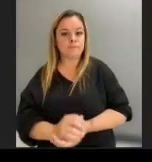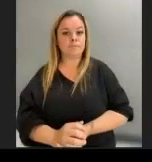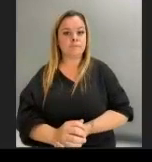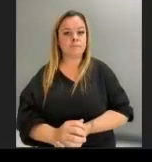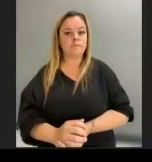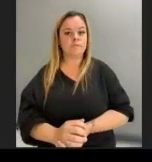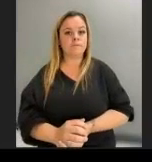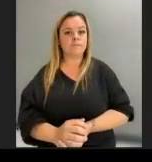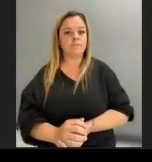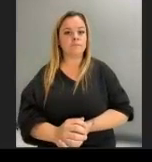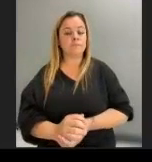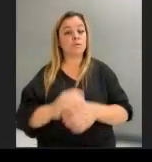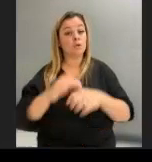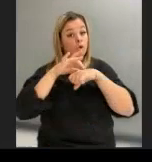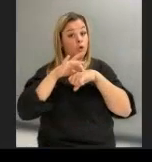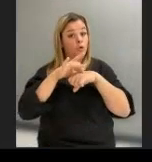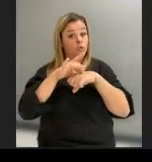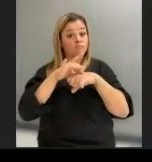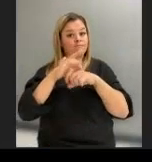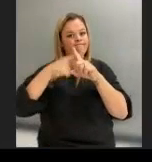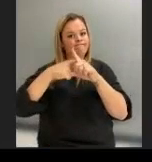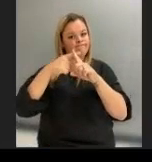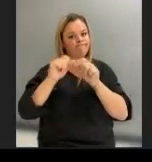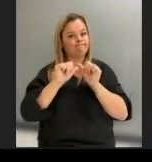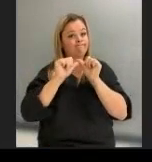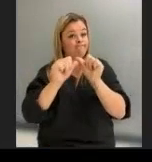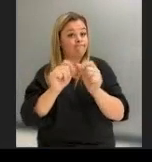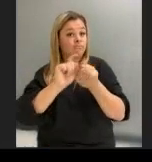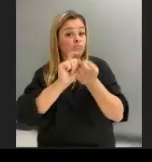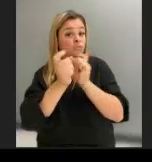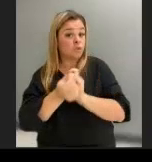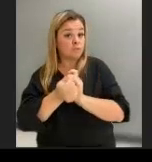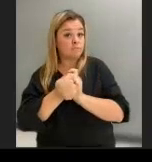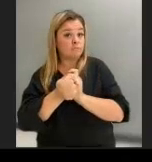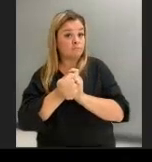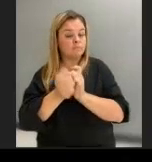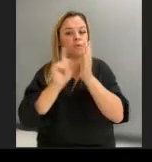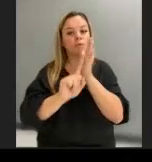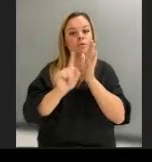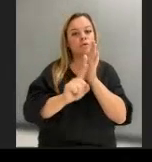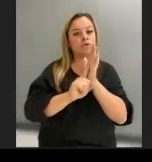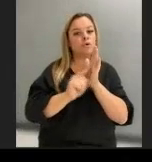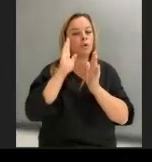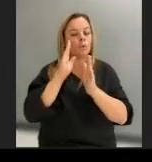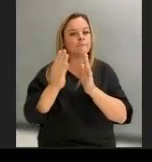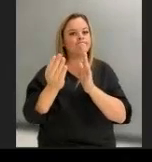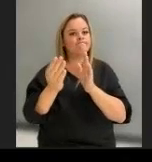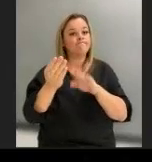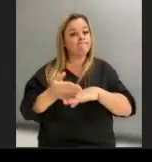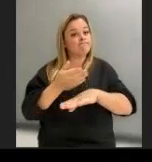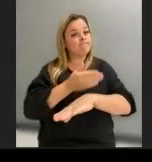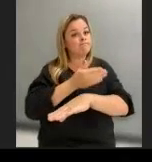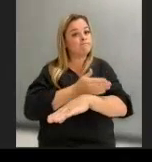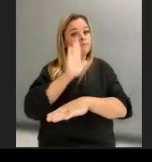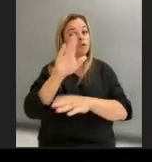As Earth's climate continues to change, researchers will refine their tools and keep a close eye